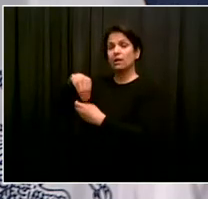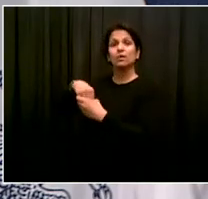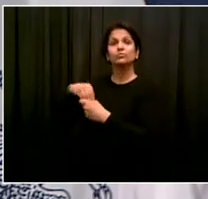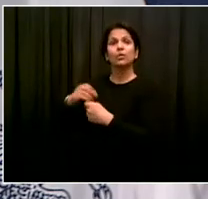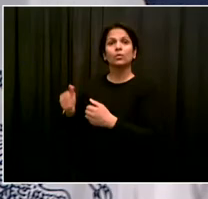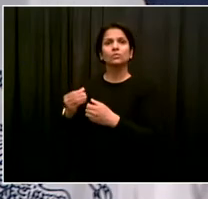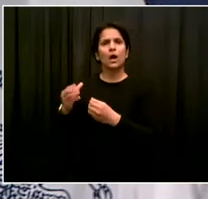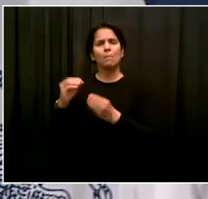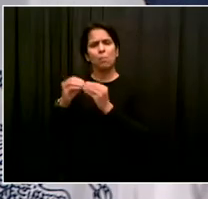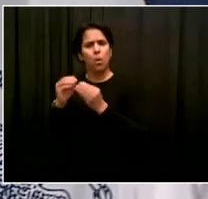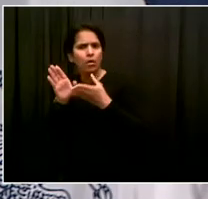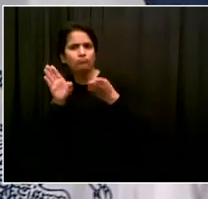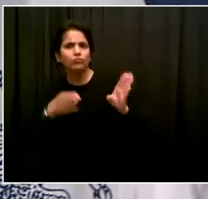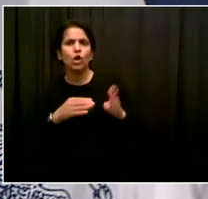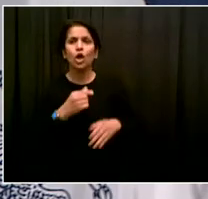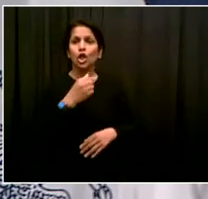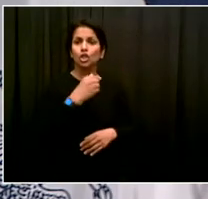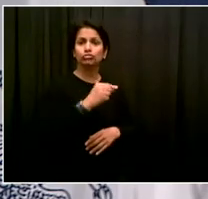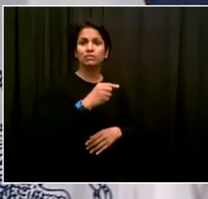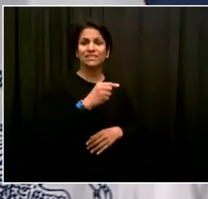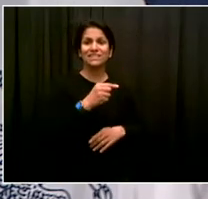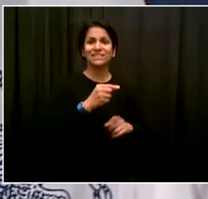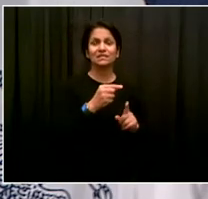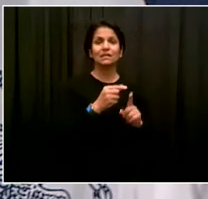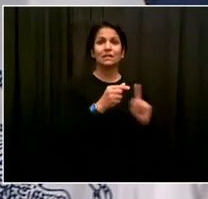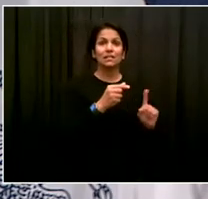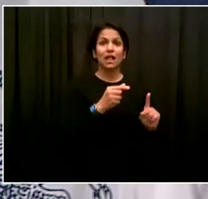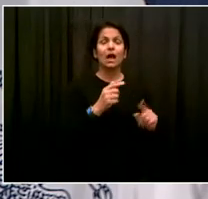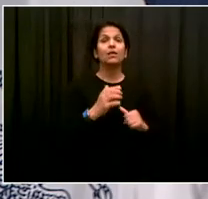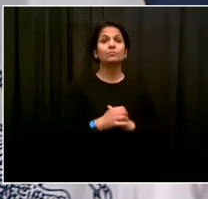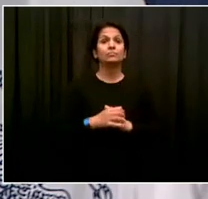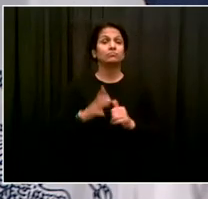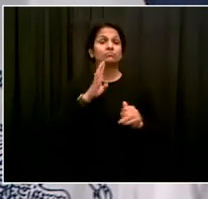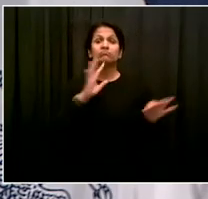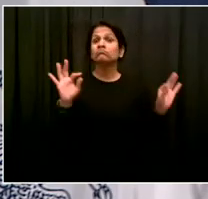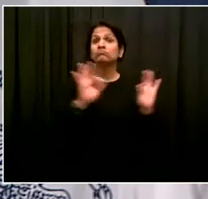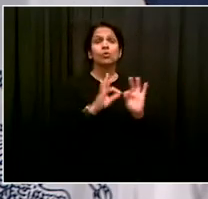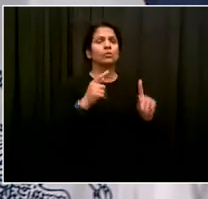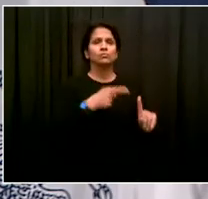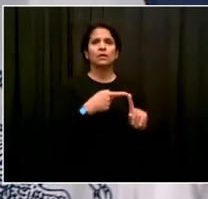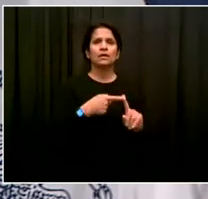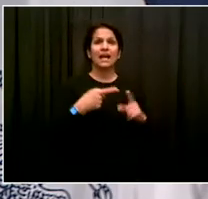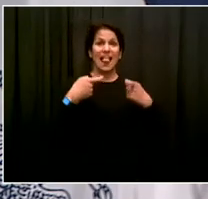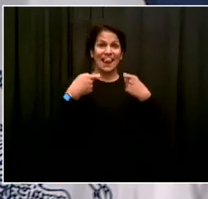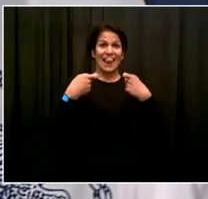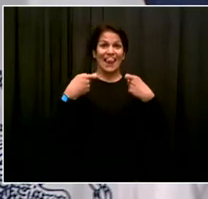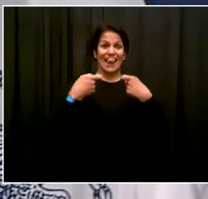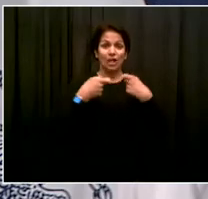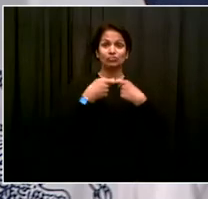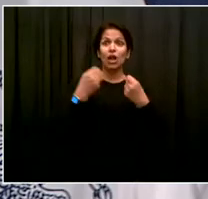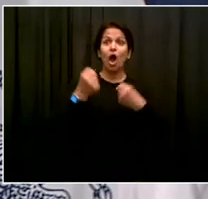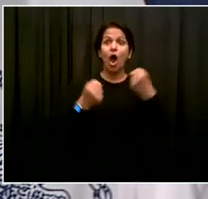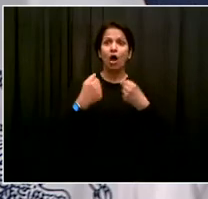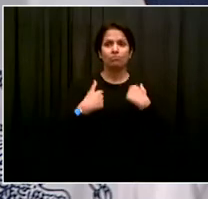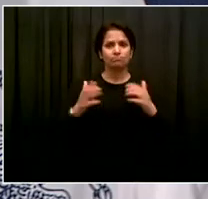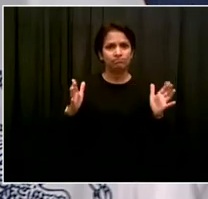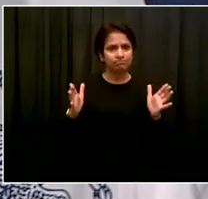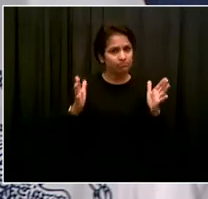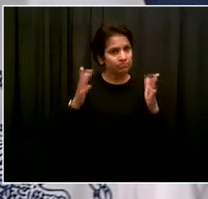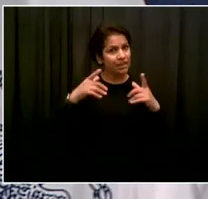means zero emission vehicles. Crucial to the equation turning to zero emission vehicles and New York City will lead the way.